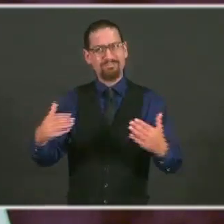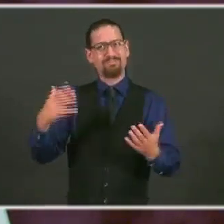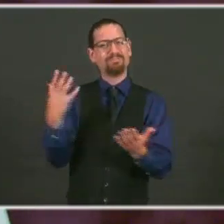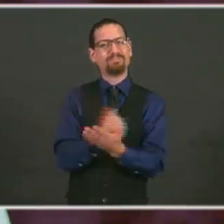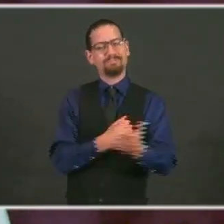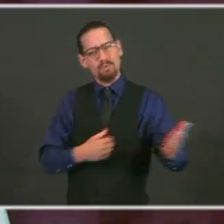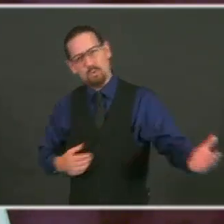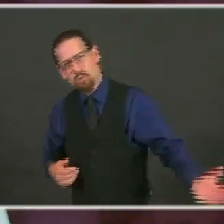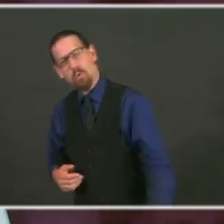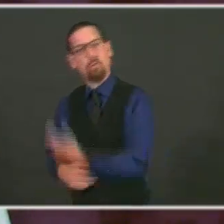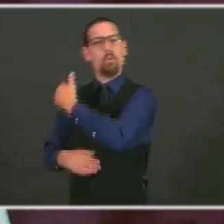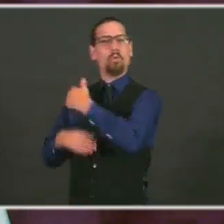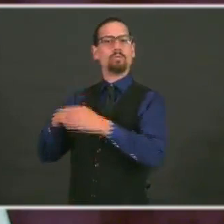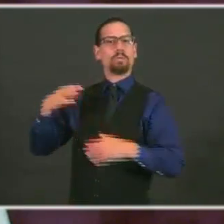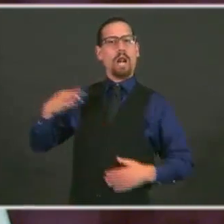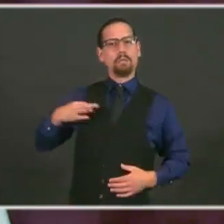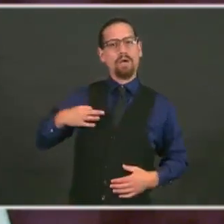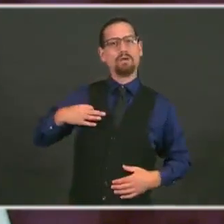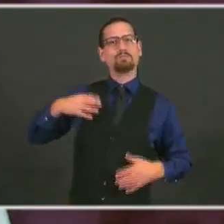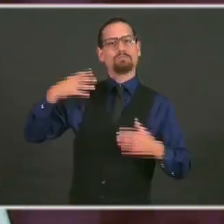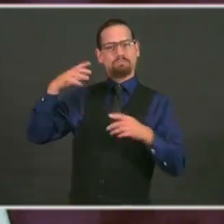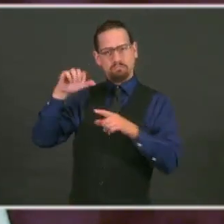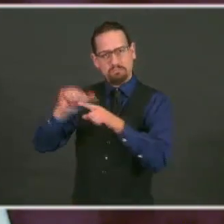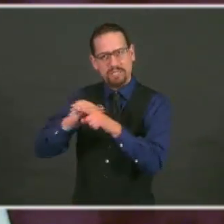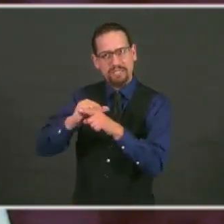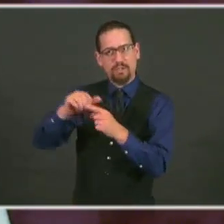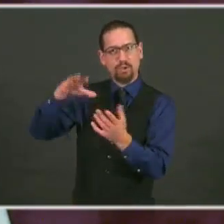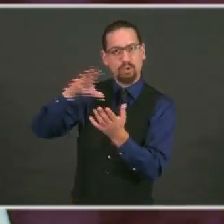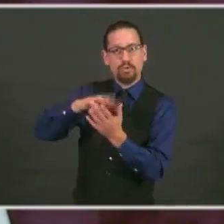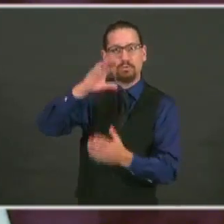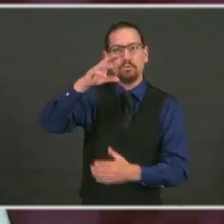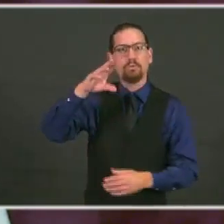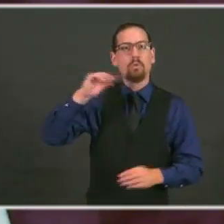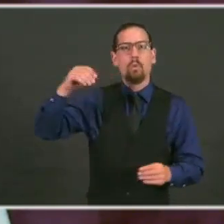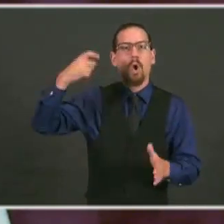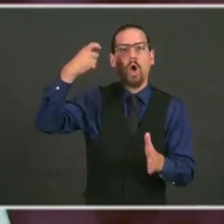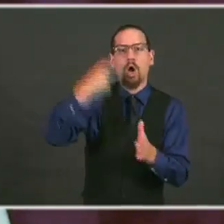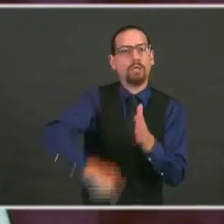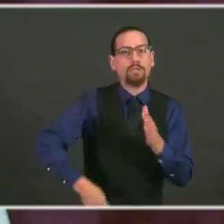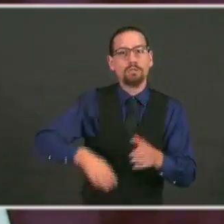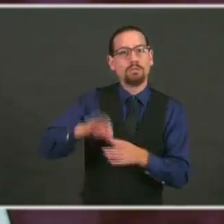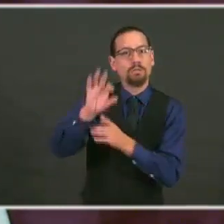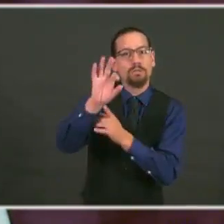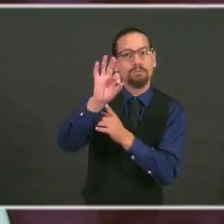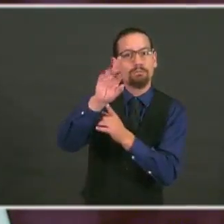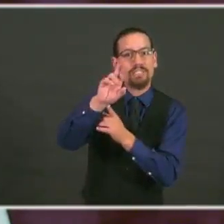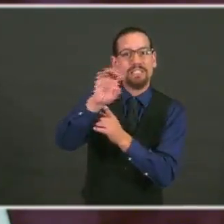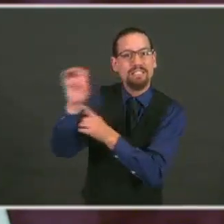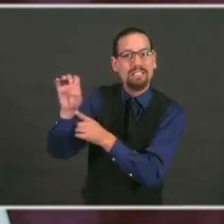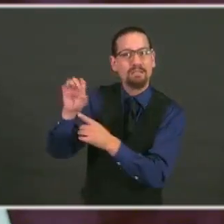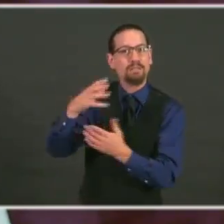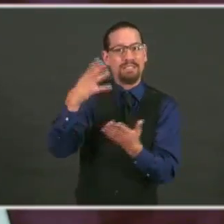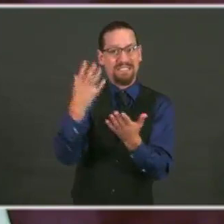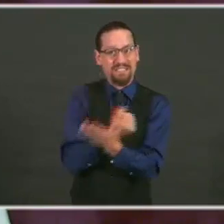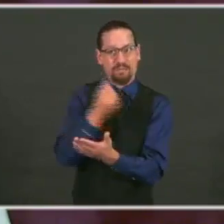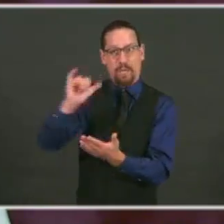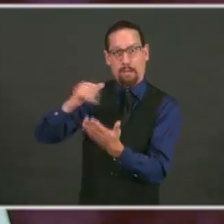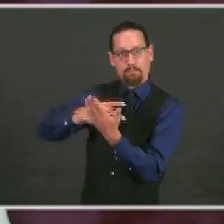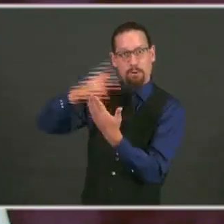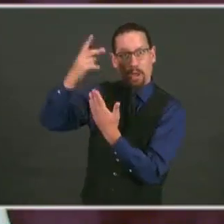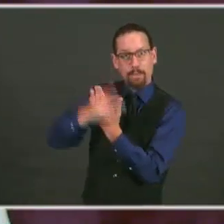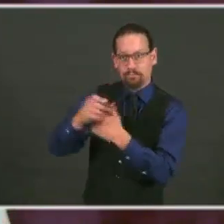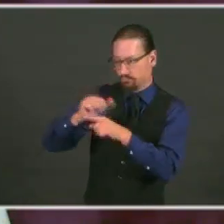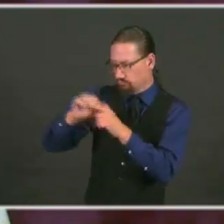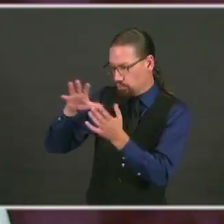It won't cost you anything to get trained. Commit yourself to getting yourself through the program. Get your credential. And there will